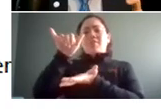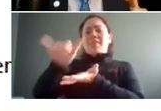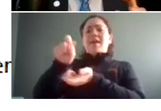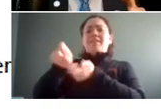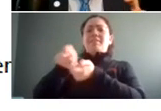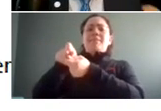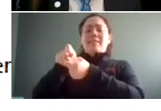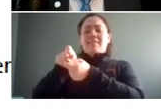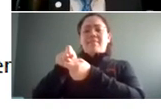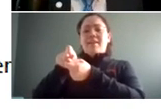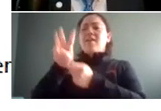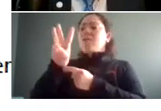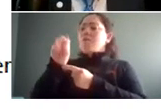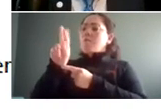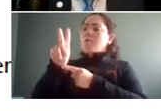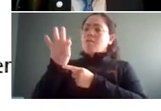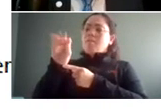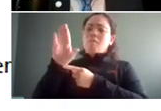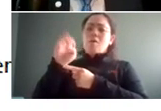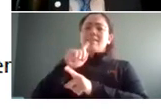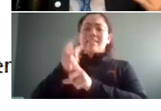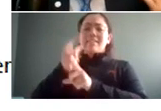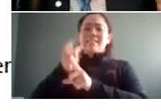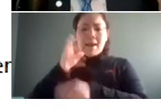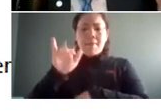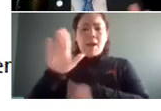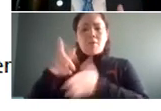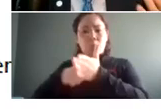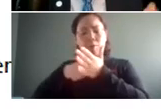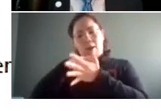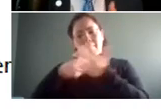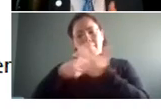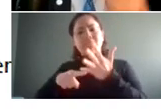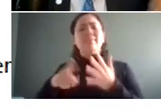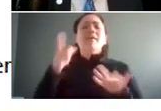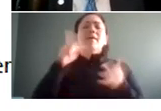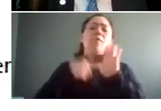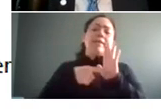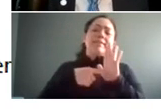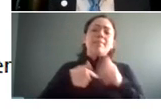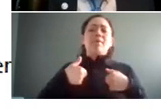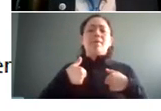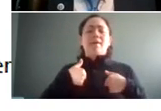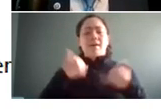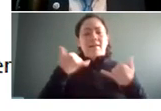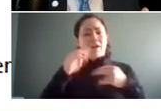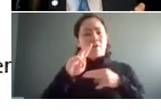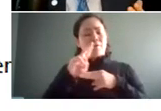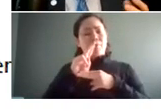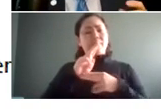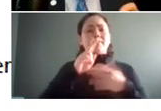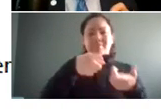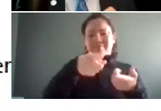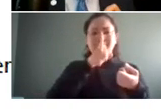is affected by your criteria so in in an example i'm using uh males and uh females